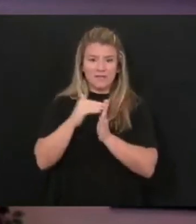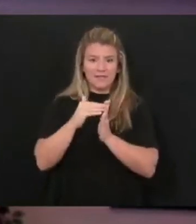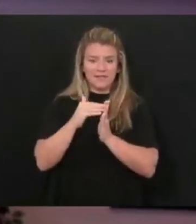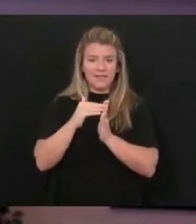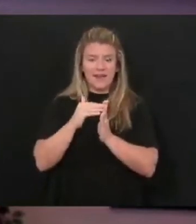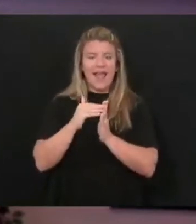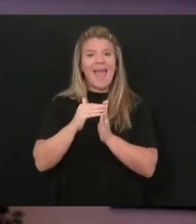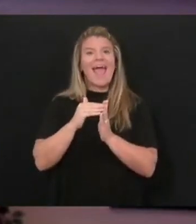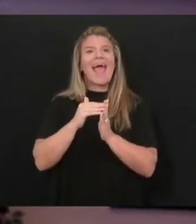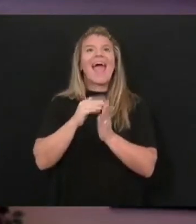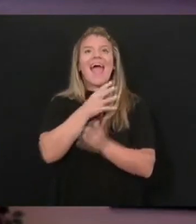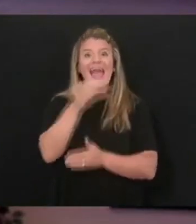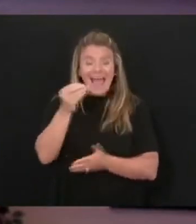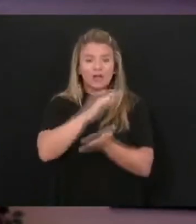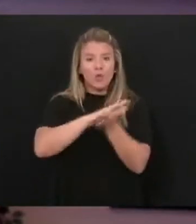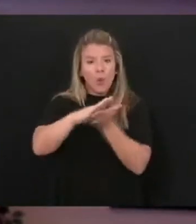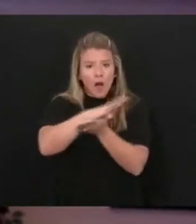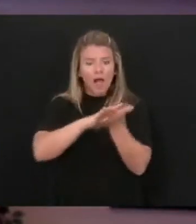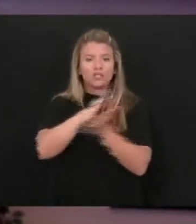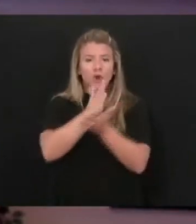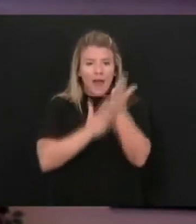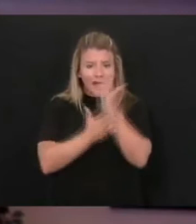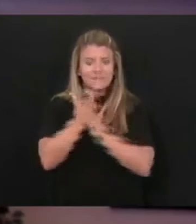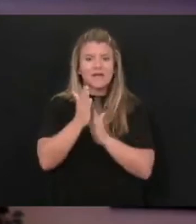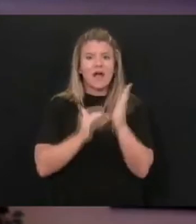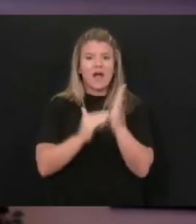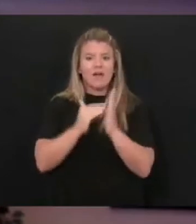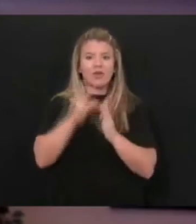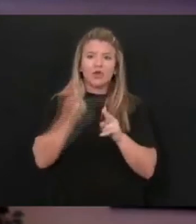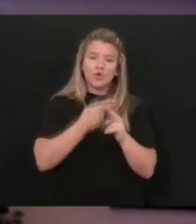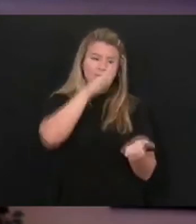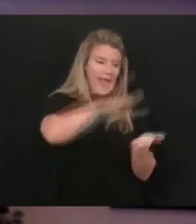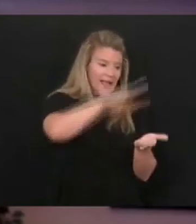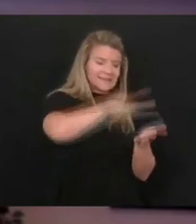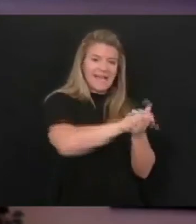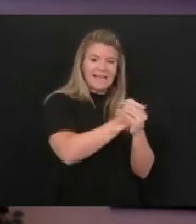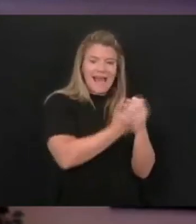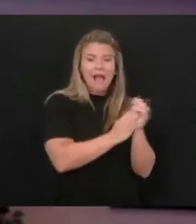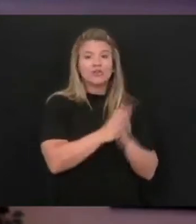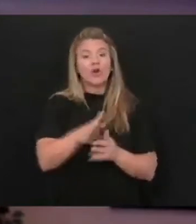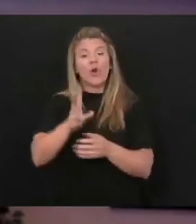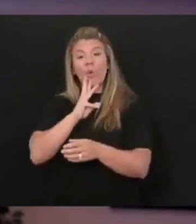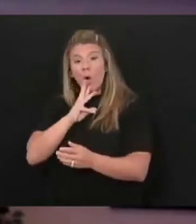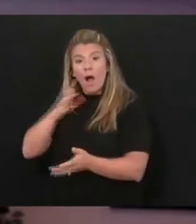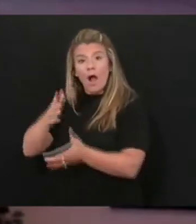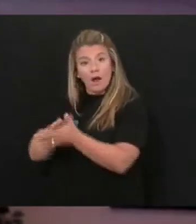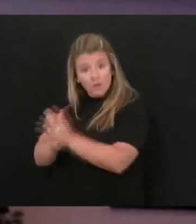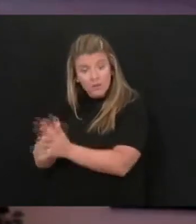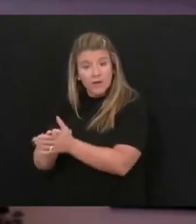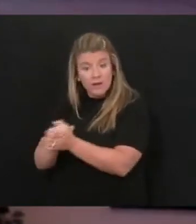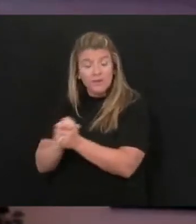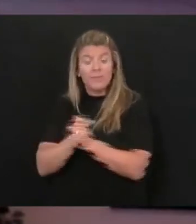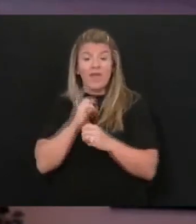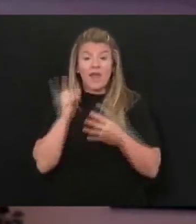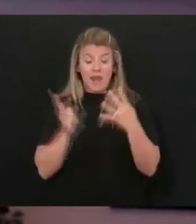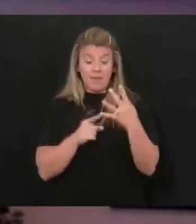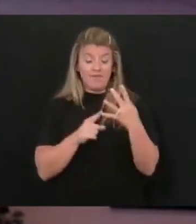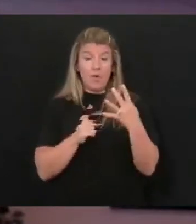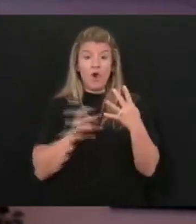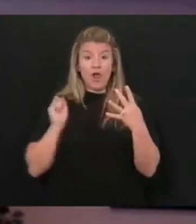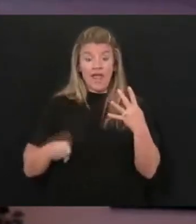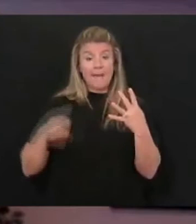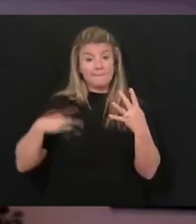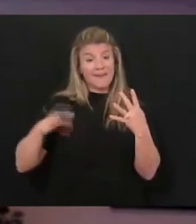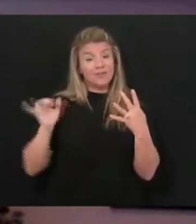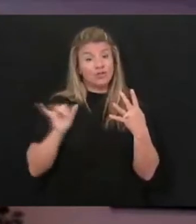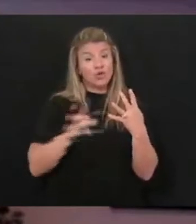hands clean. Wash your hands and use sanitizer or soap and water. And the number four that may actually benefit too is eye covering.